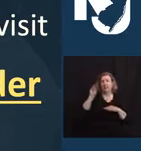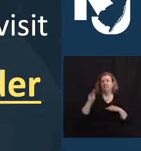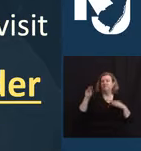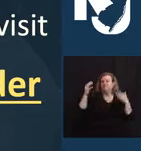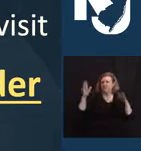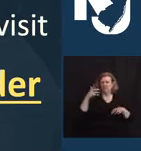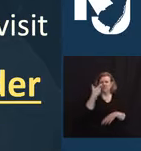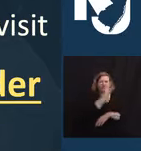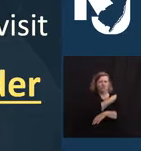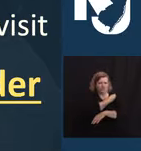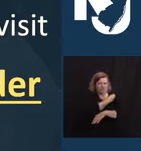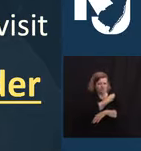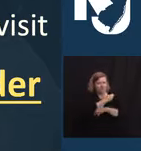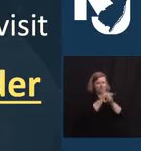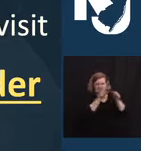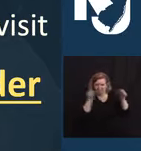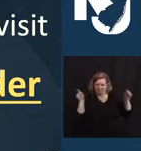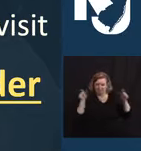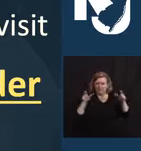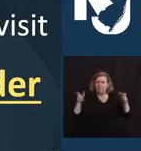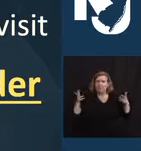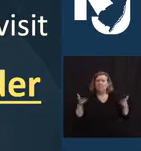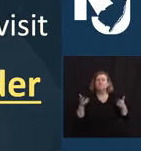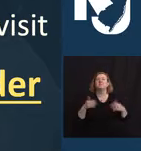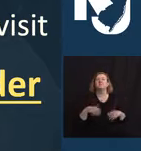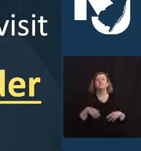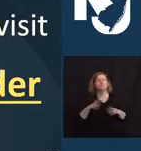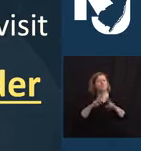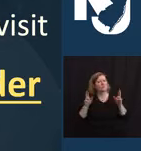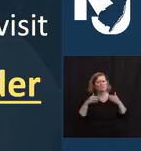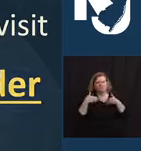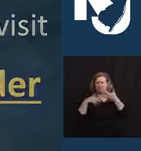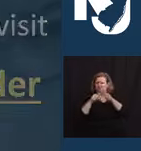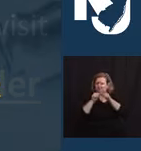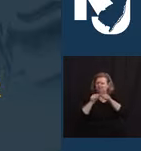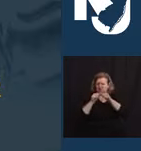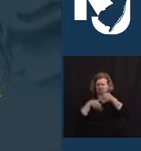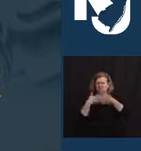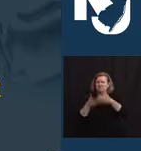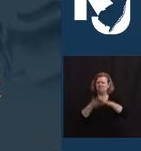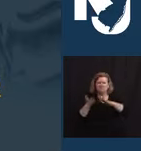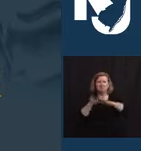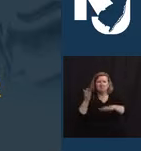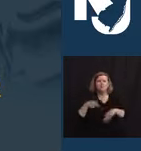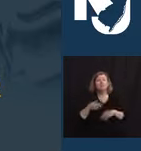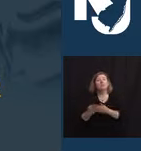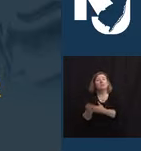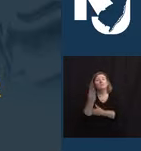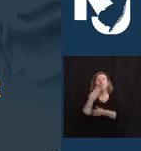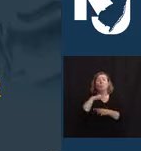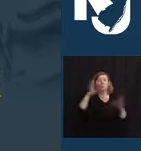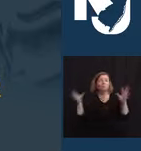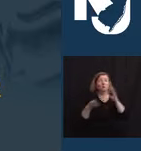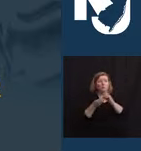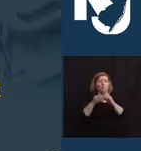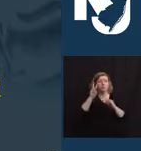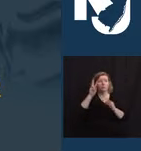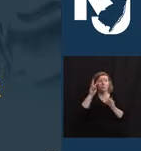So we know that we are ready to keep pushing forward. With a total this morning of 2,507